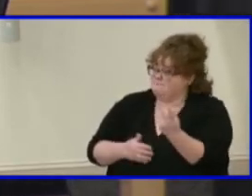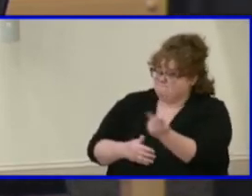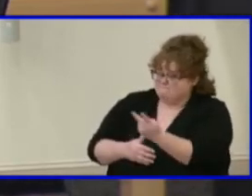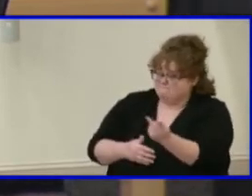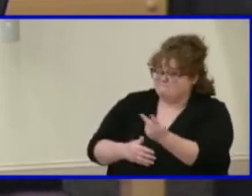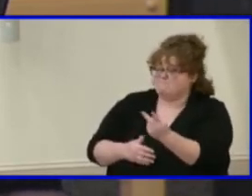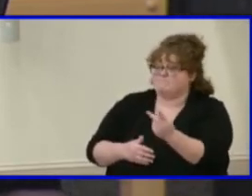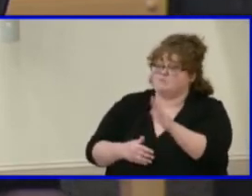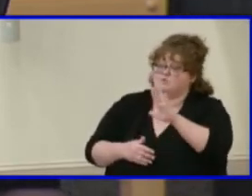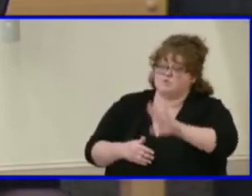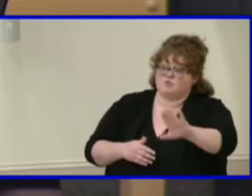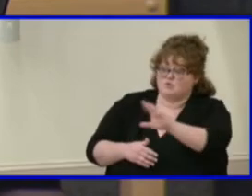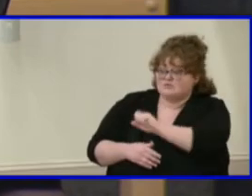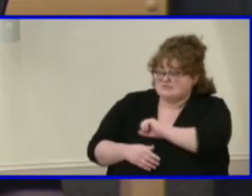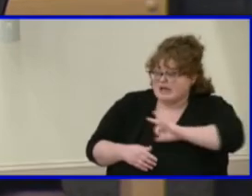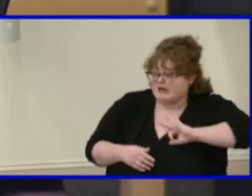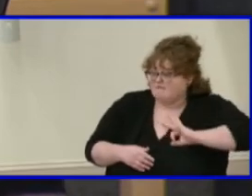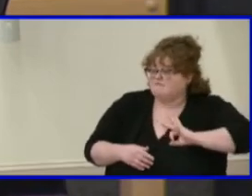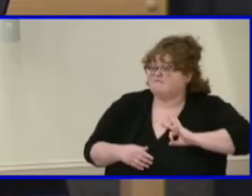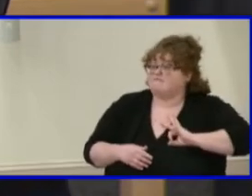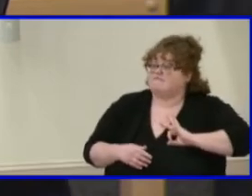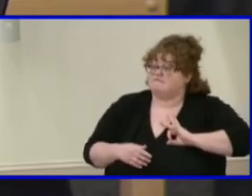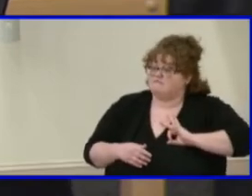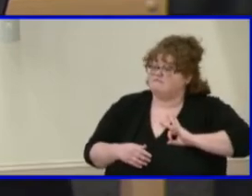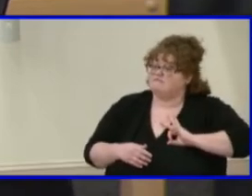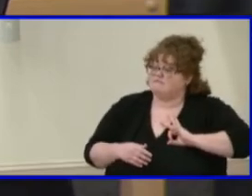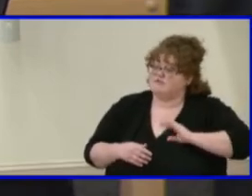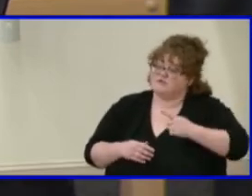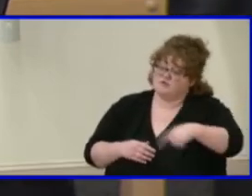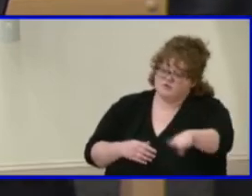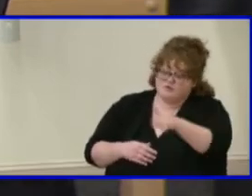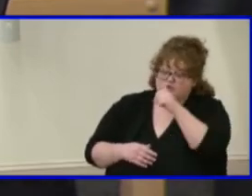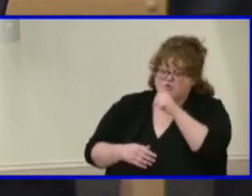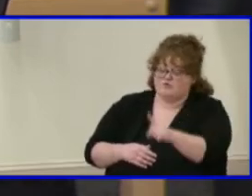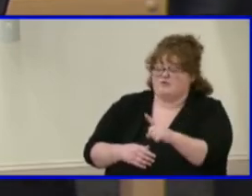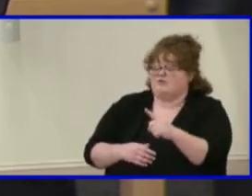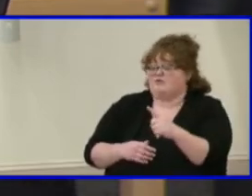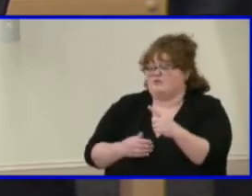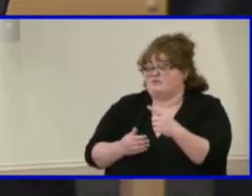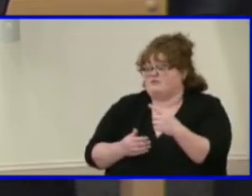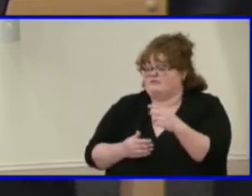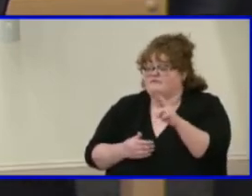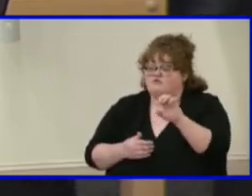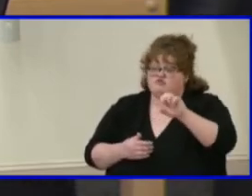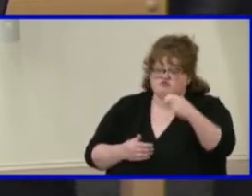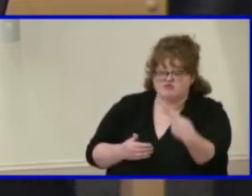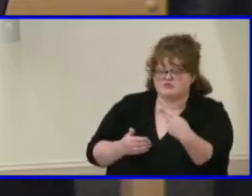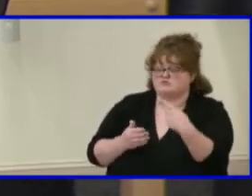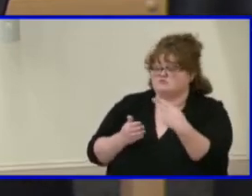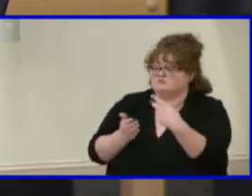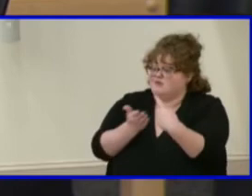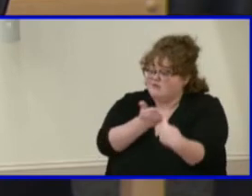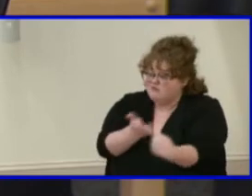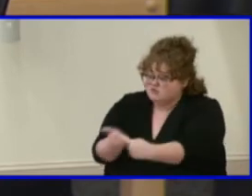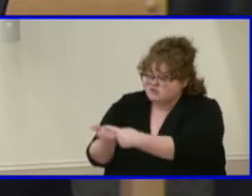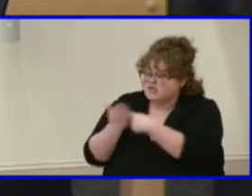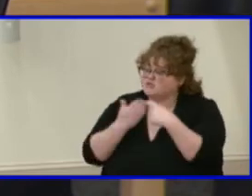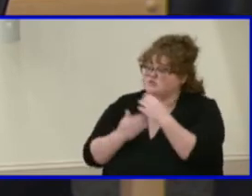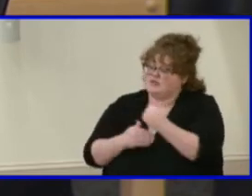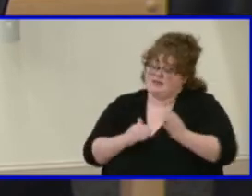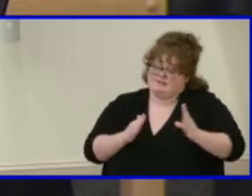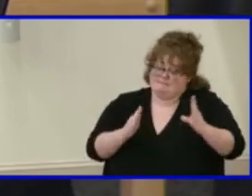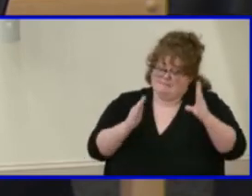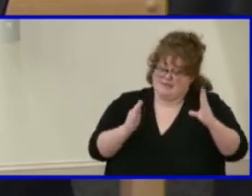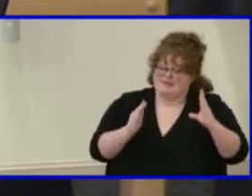whole staff. Um, you have been having some courageous conversations. You have been attentive to constituents who asked the